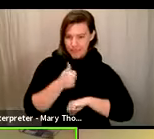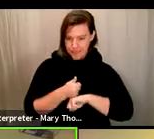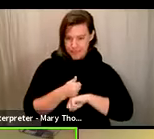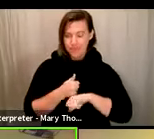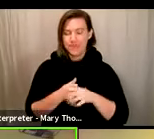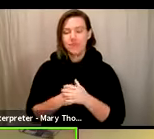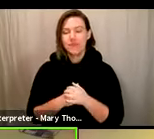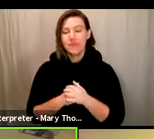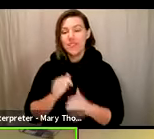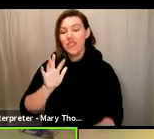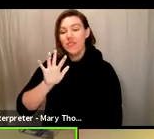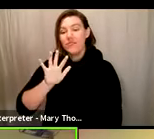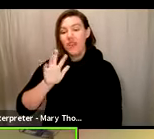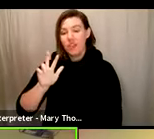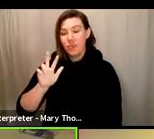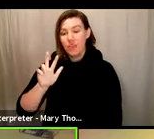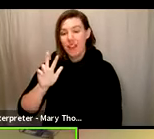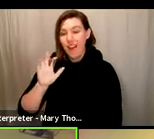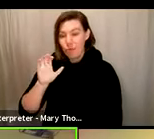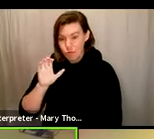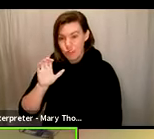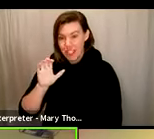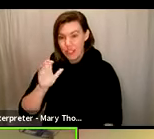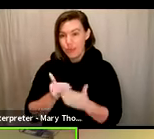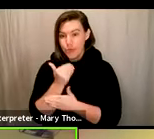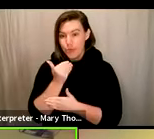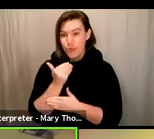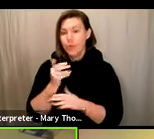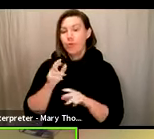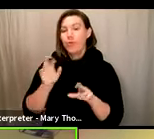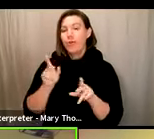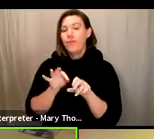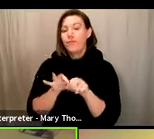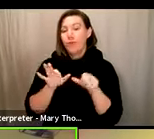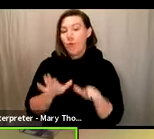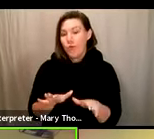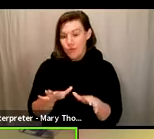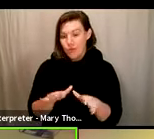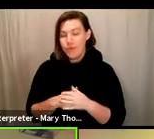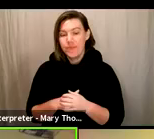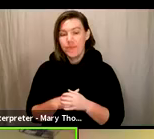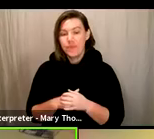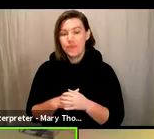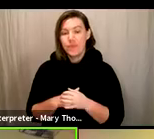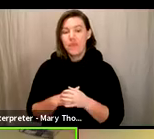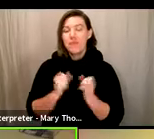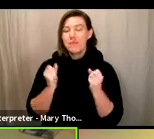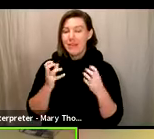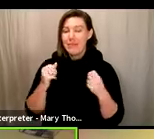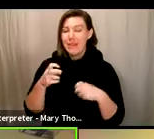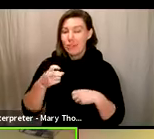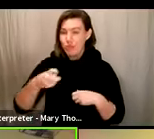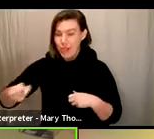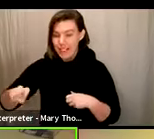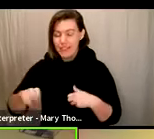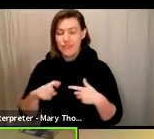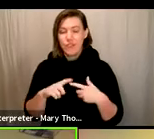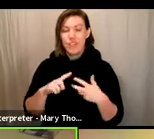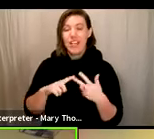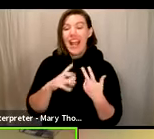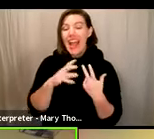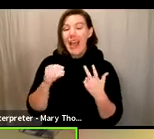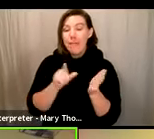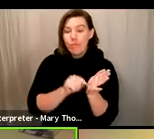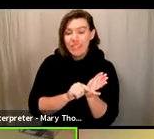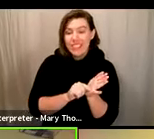,300 new voters, completed over 2,600 updates and transfers, and printed and issued over